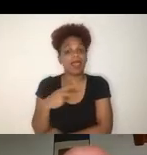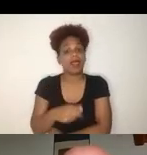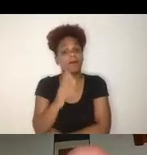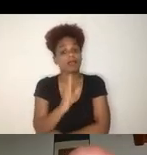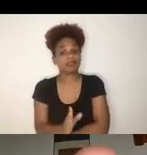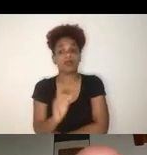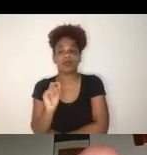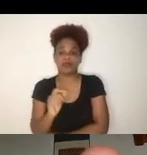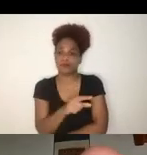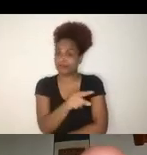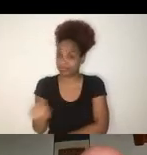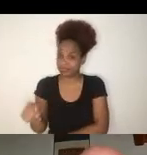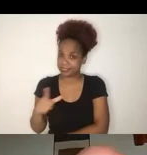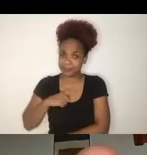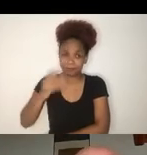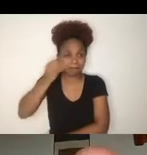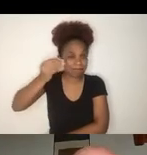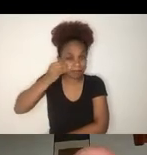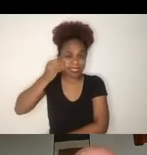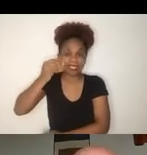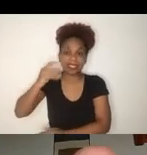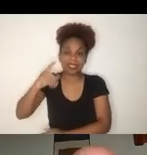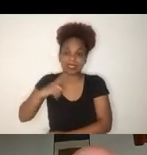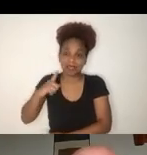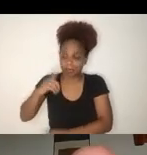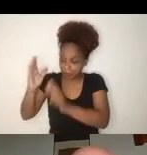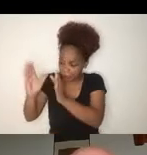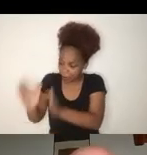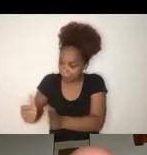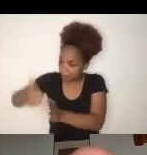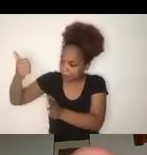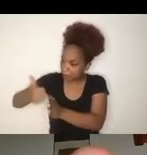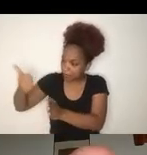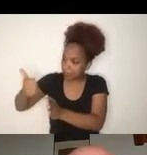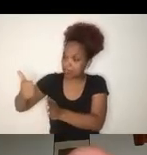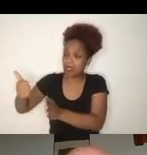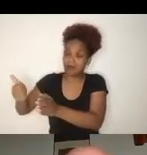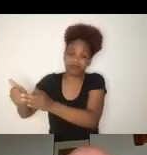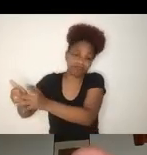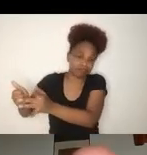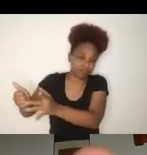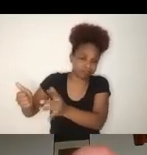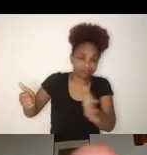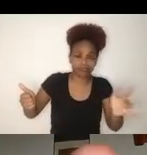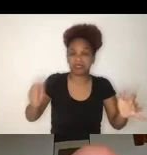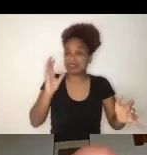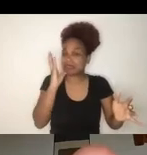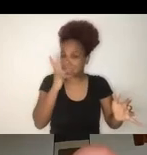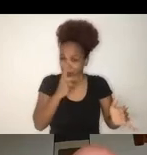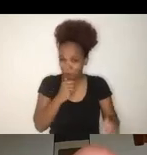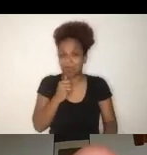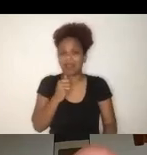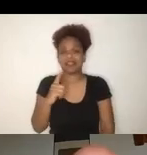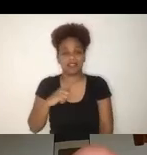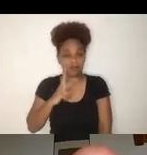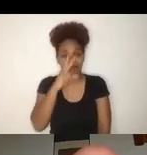very long first wave. So the first wave is more stretched, is very heavy. And you have not